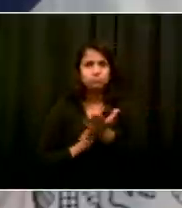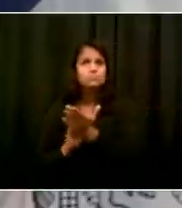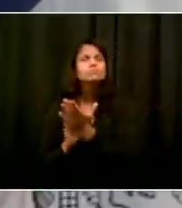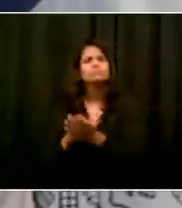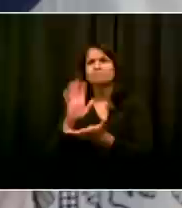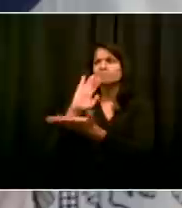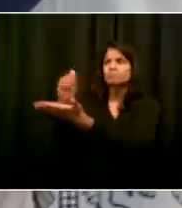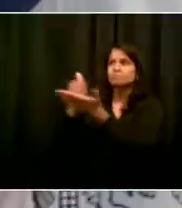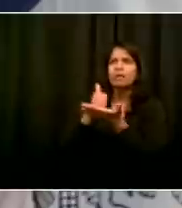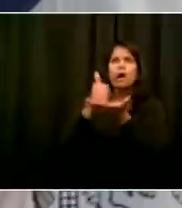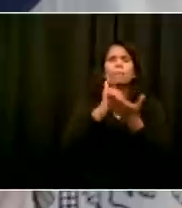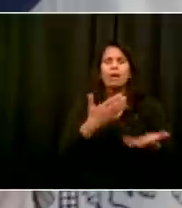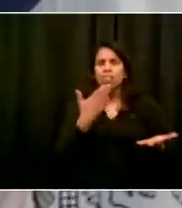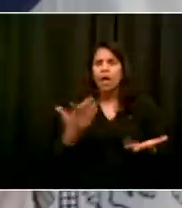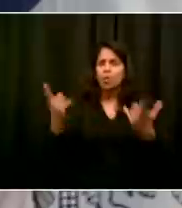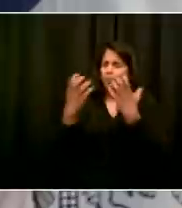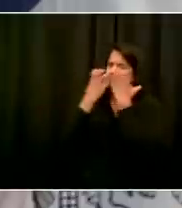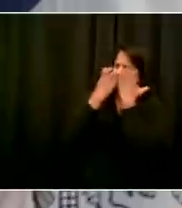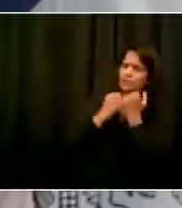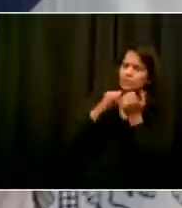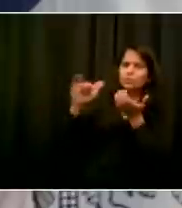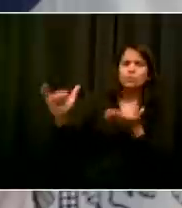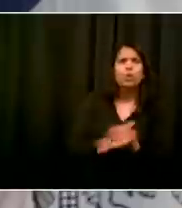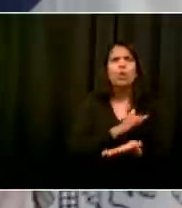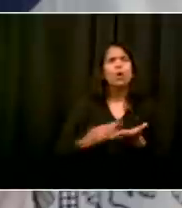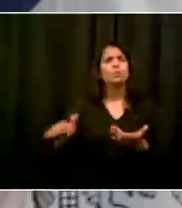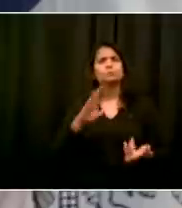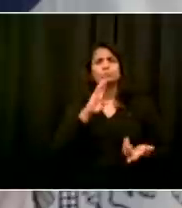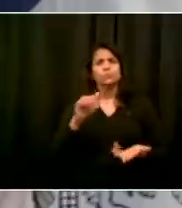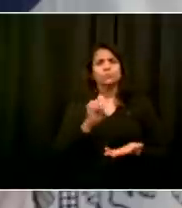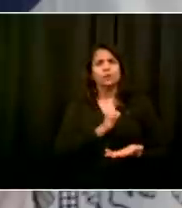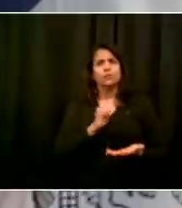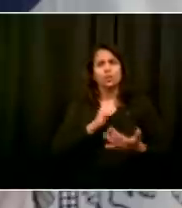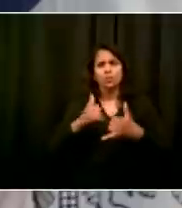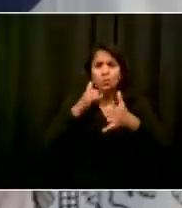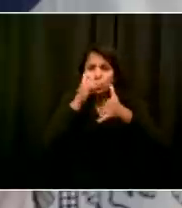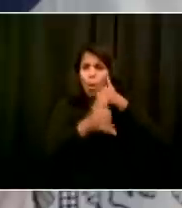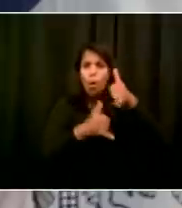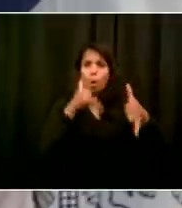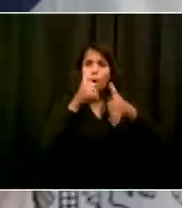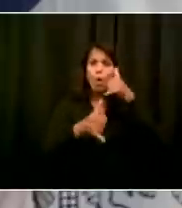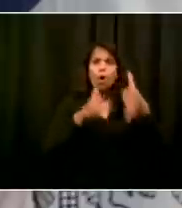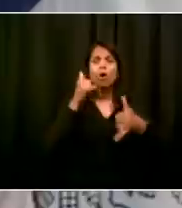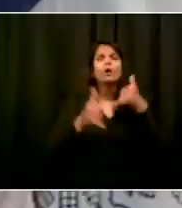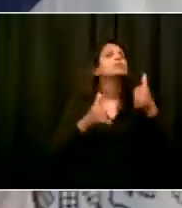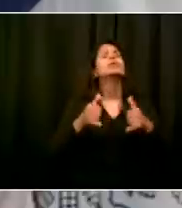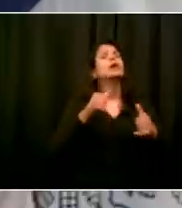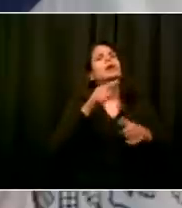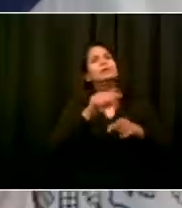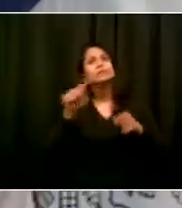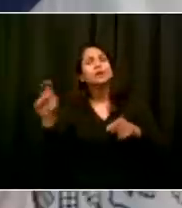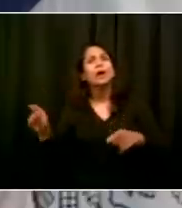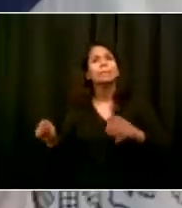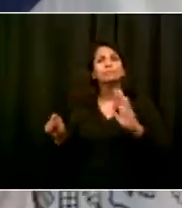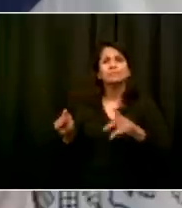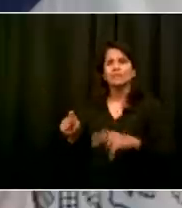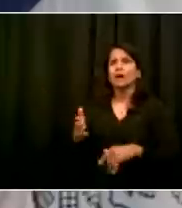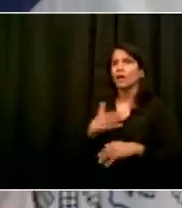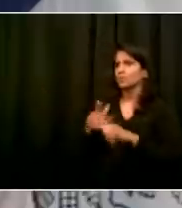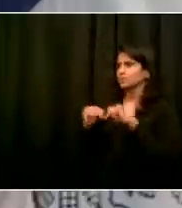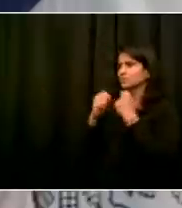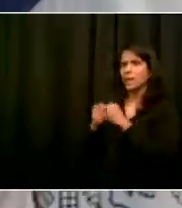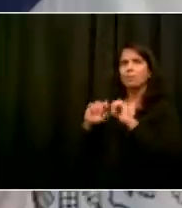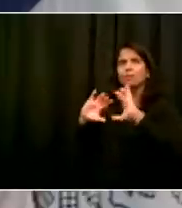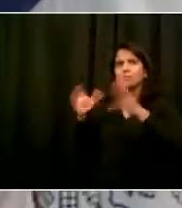individual leaders of the community over the last week. I know Dr. Katz, Dr. Choksi, many others have spent a lot of time